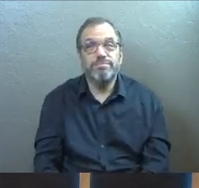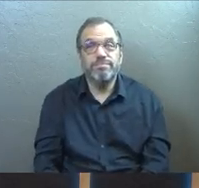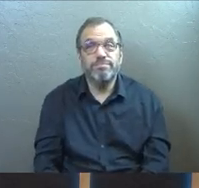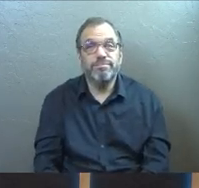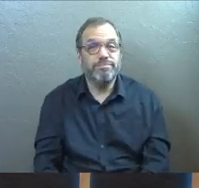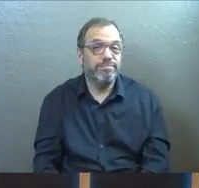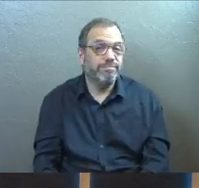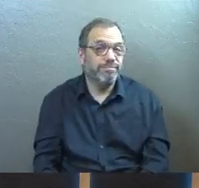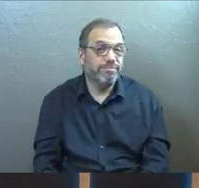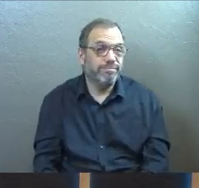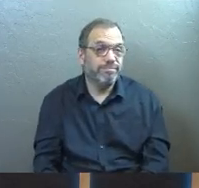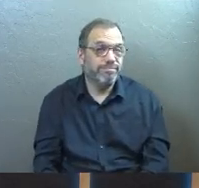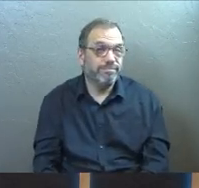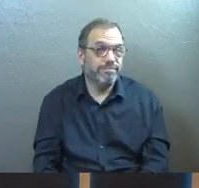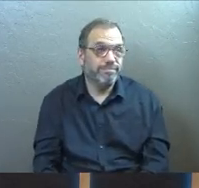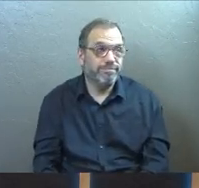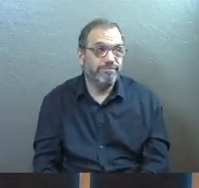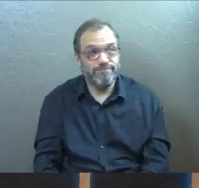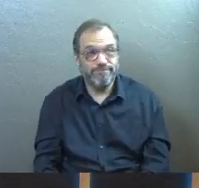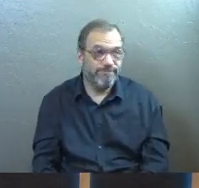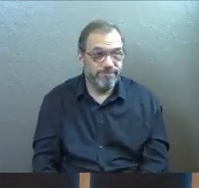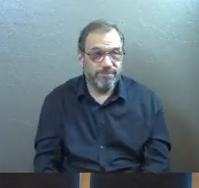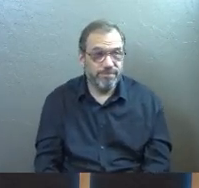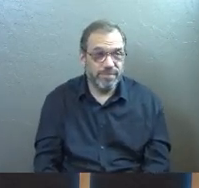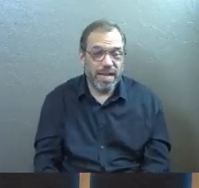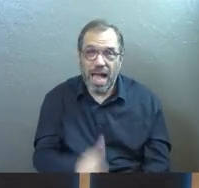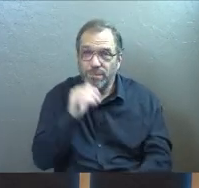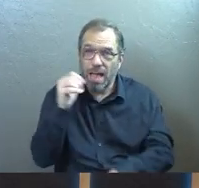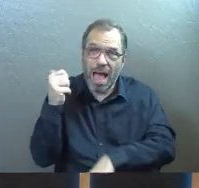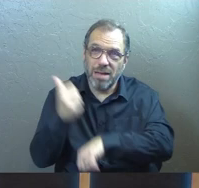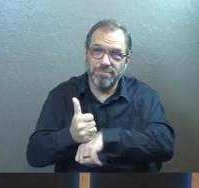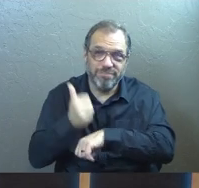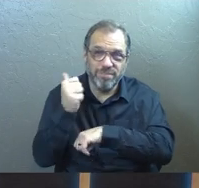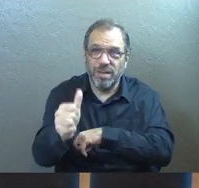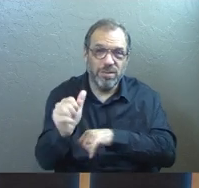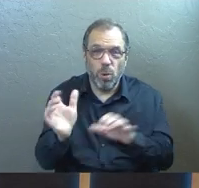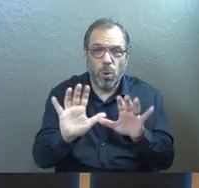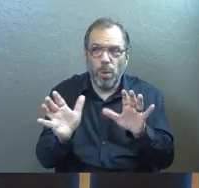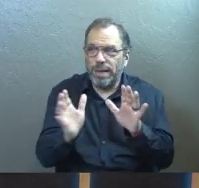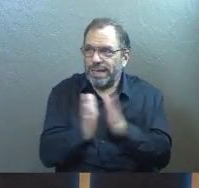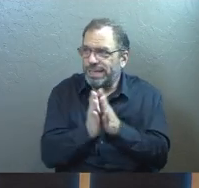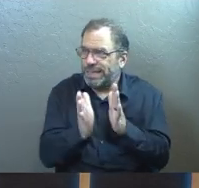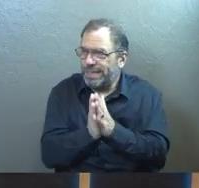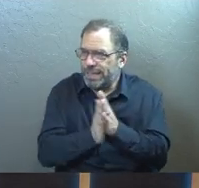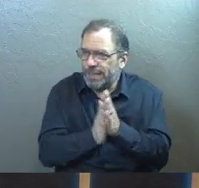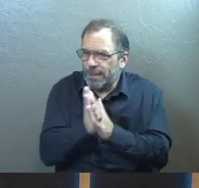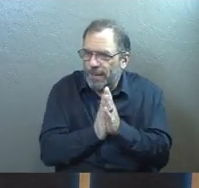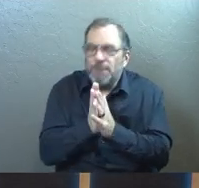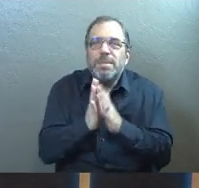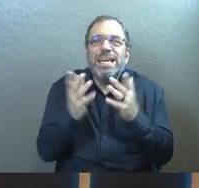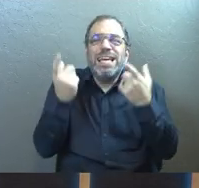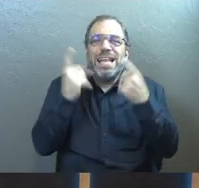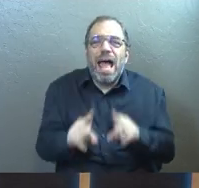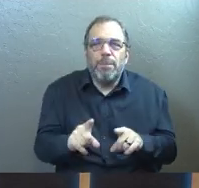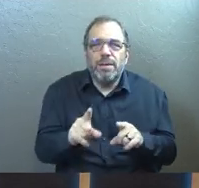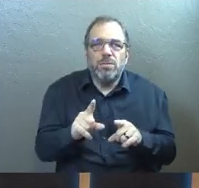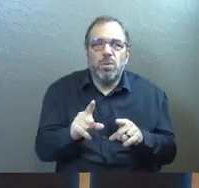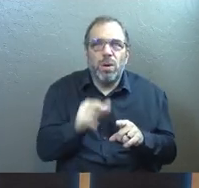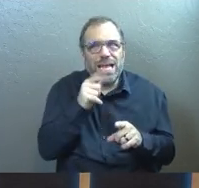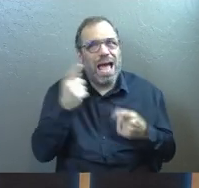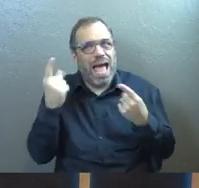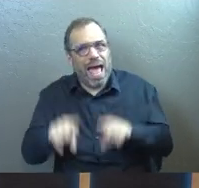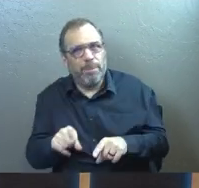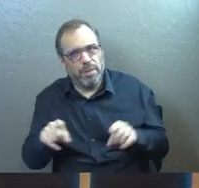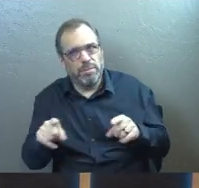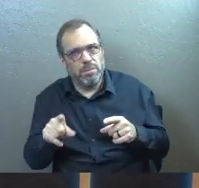that's not any form of an accusation. It's nothing like that. It's just, it's something that happens to you or it hasn't